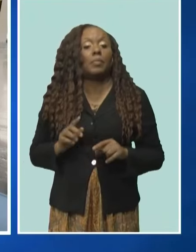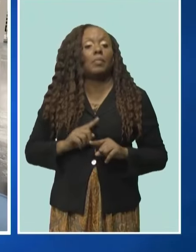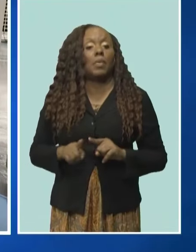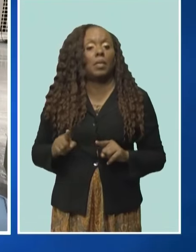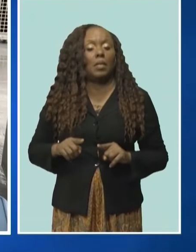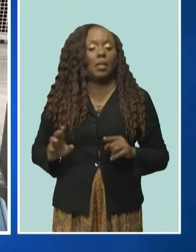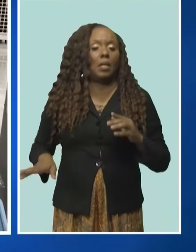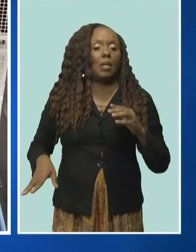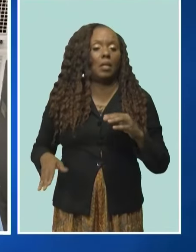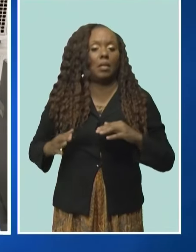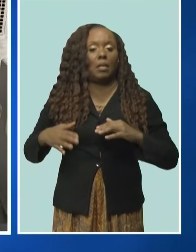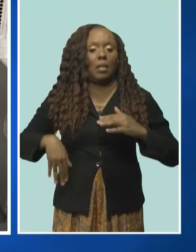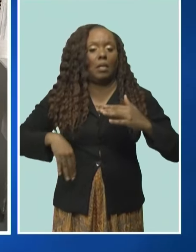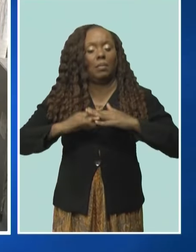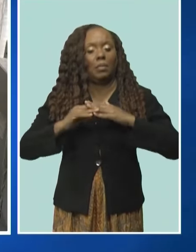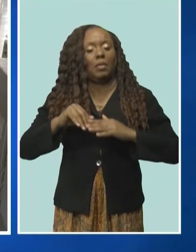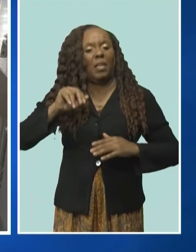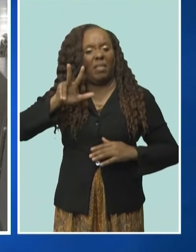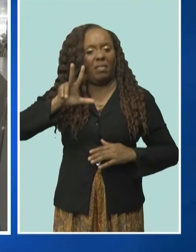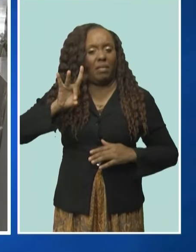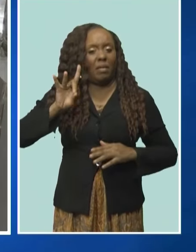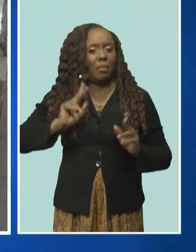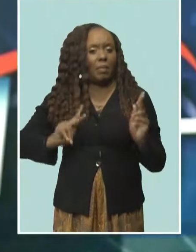accept up to 38 patients.